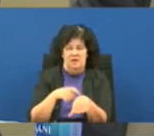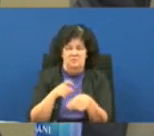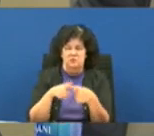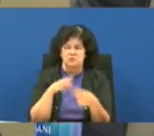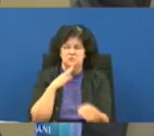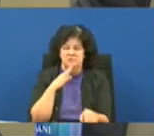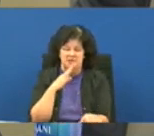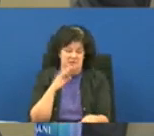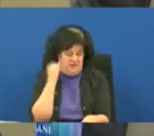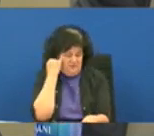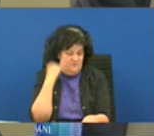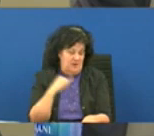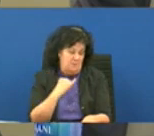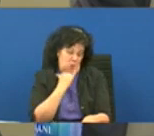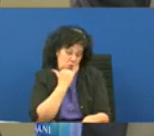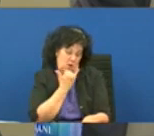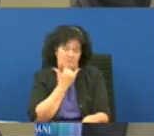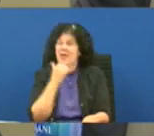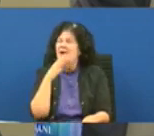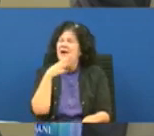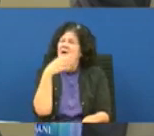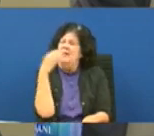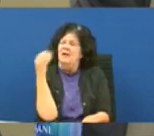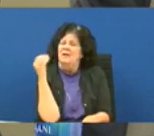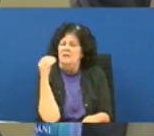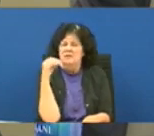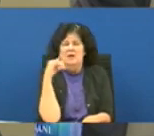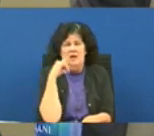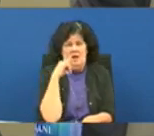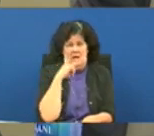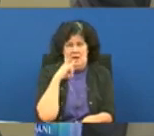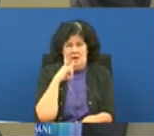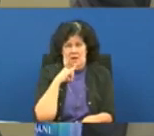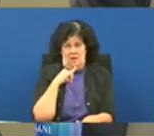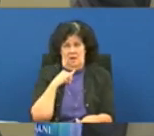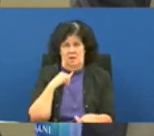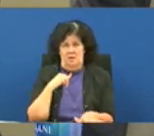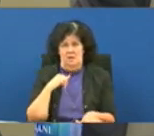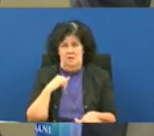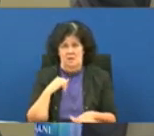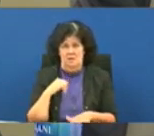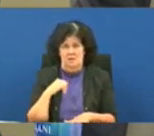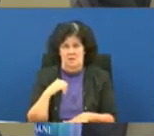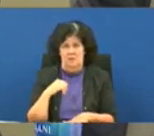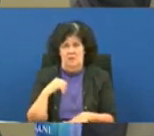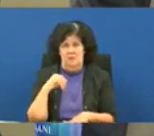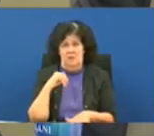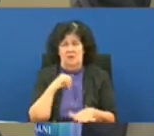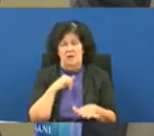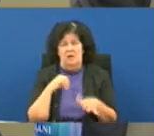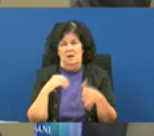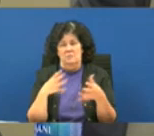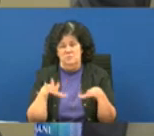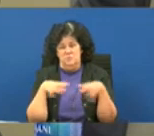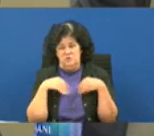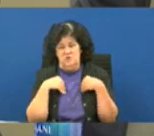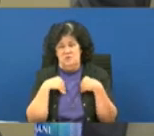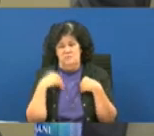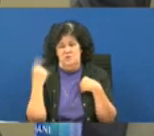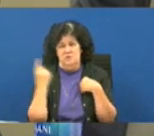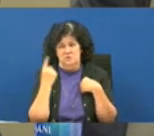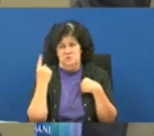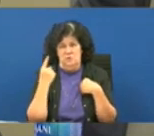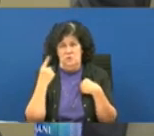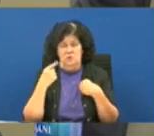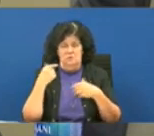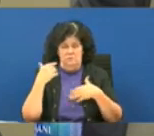and and i want you to know i personally don't have a problem with building as you go if somebody's not a trailblazer then